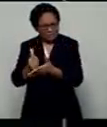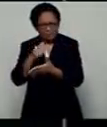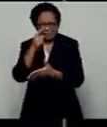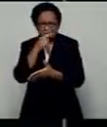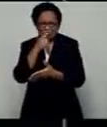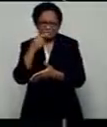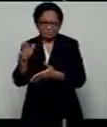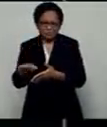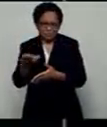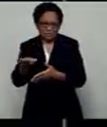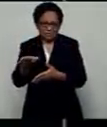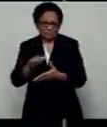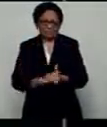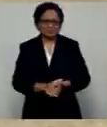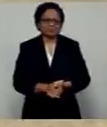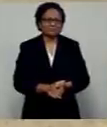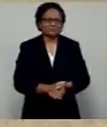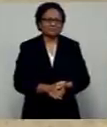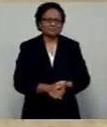Uluwai files his report.